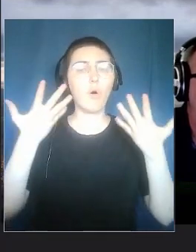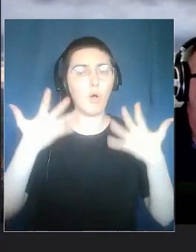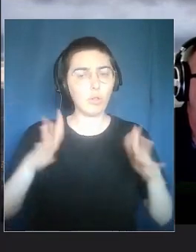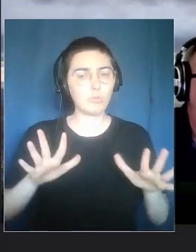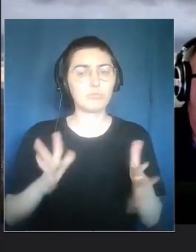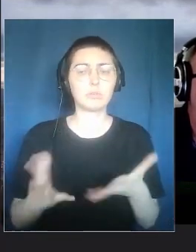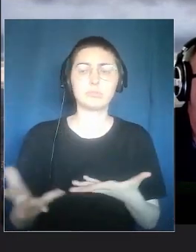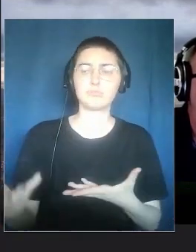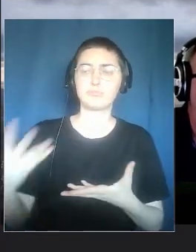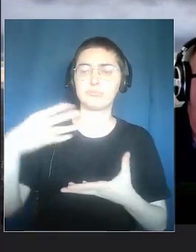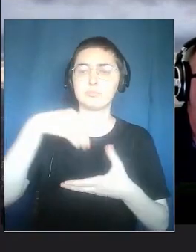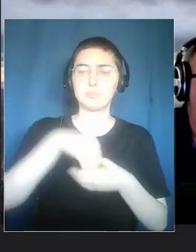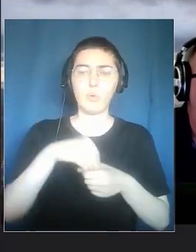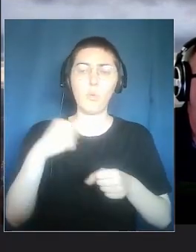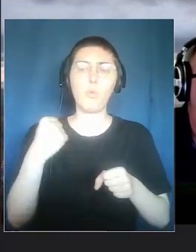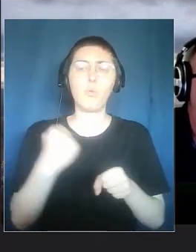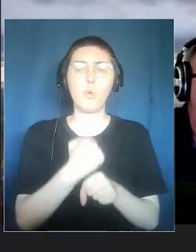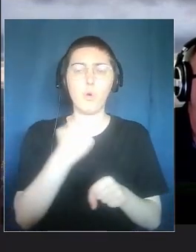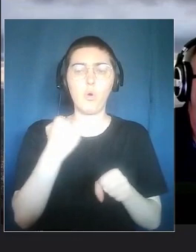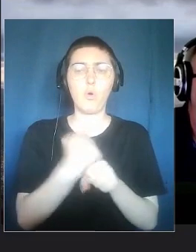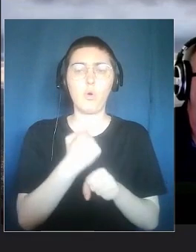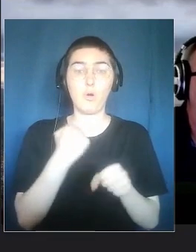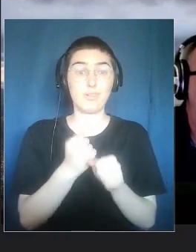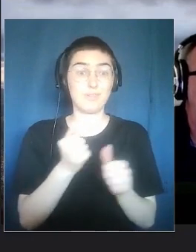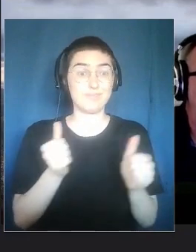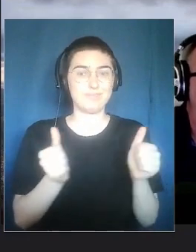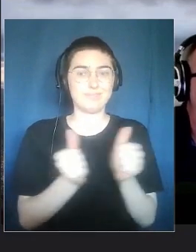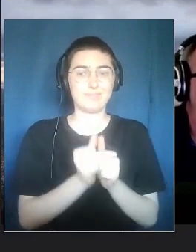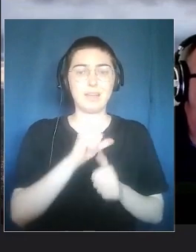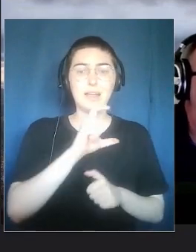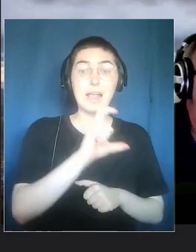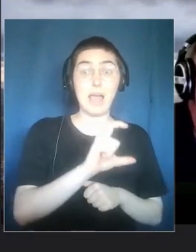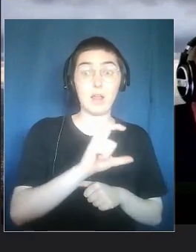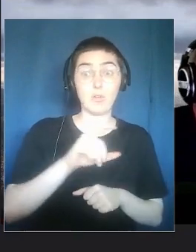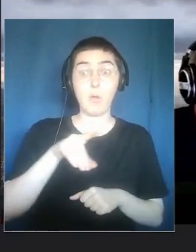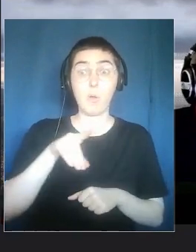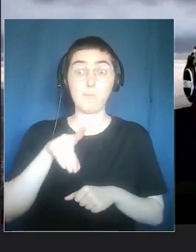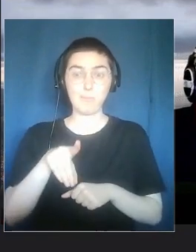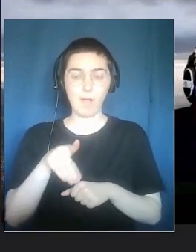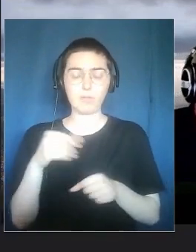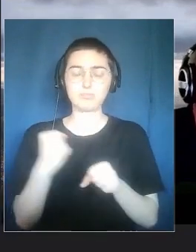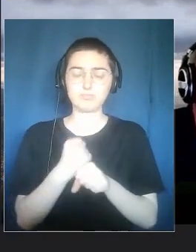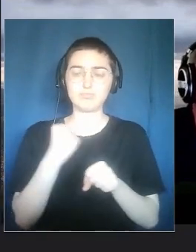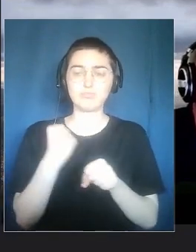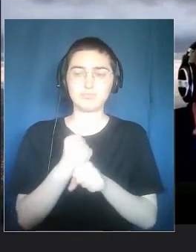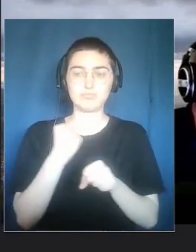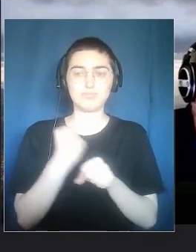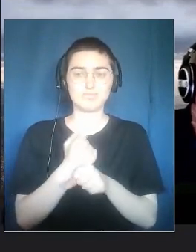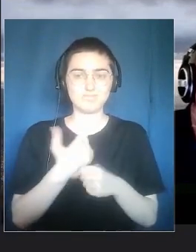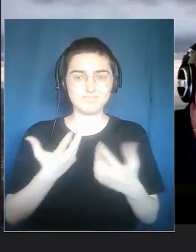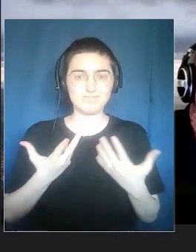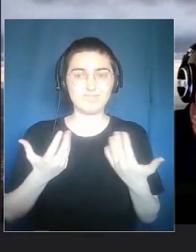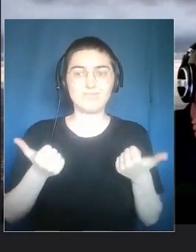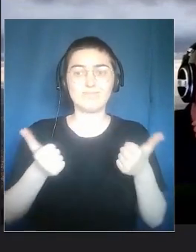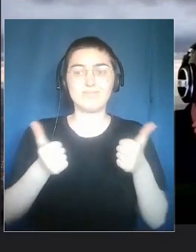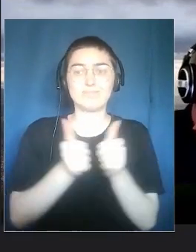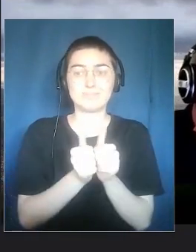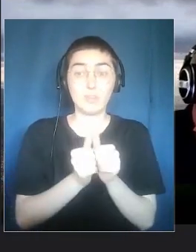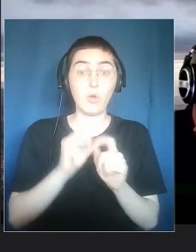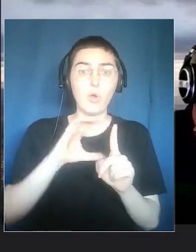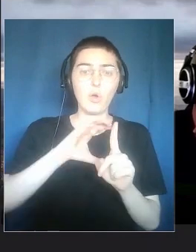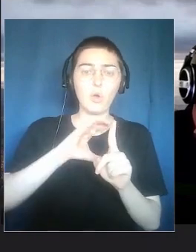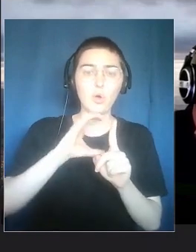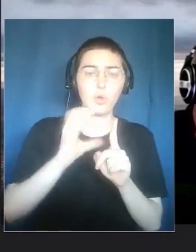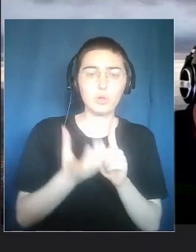collaborated with Carlo and Paola on this new way of conceiving a cultural experience.